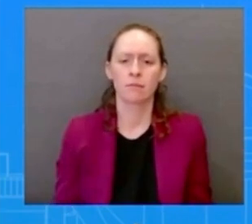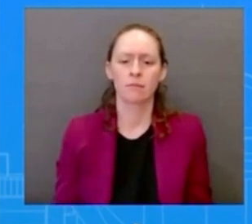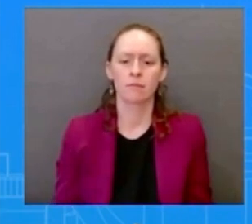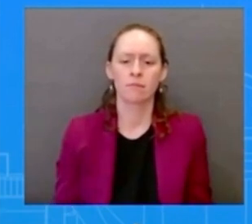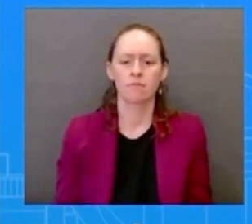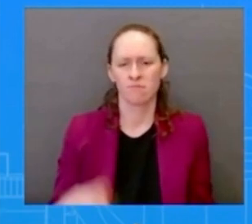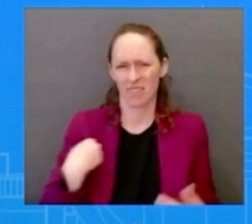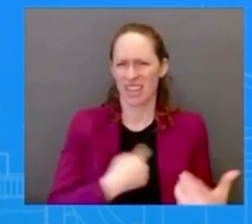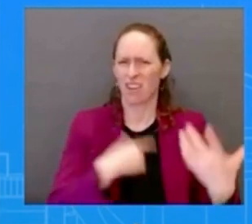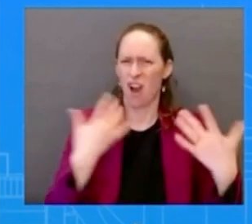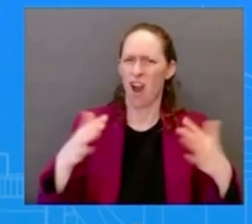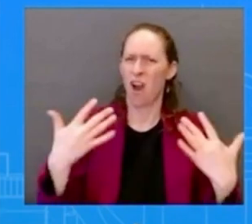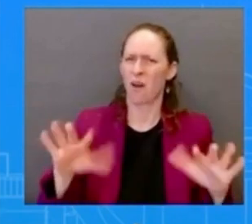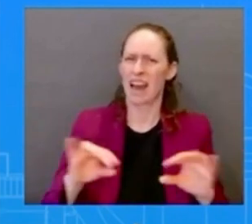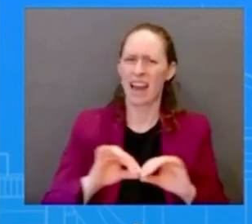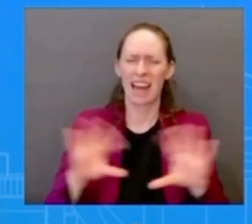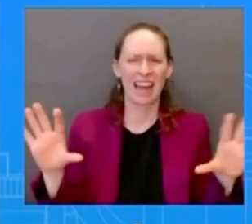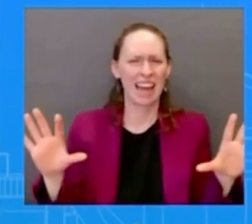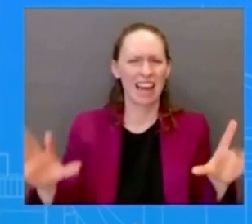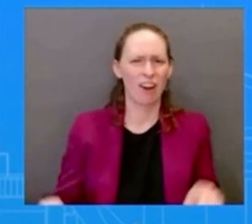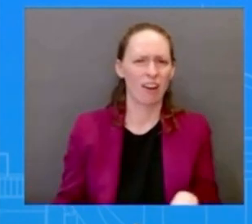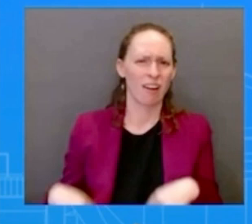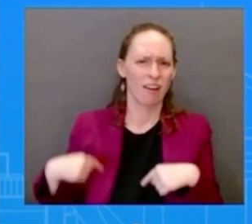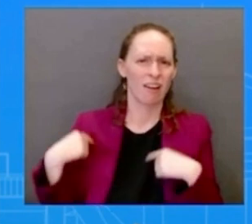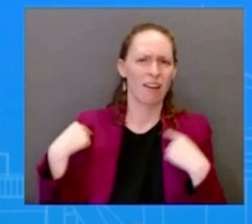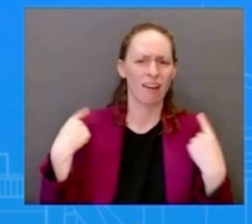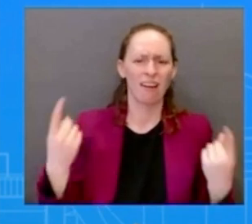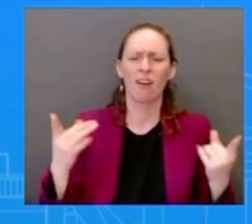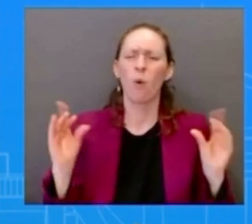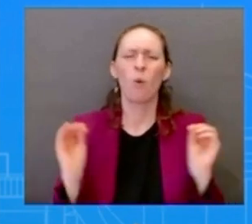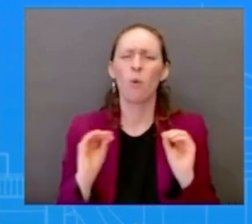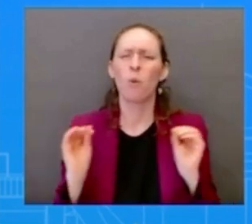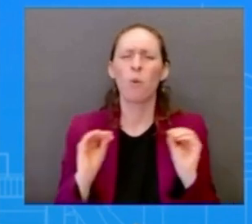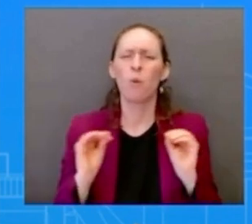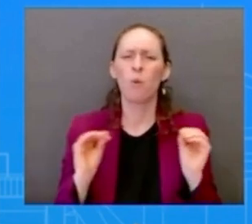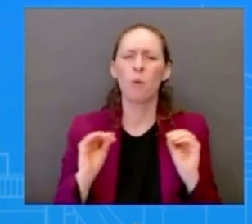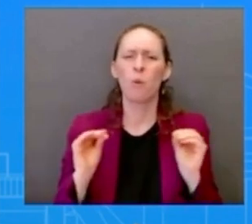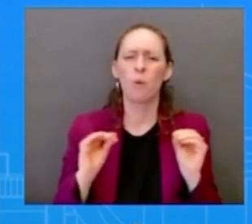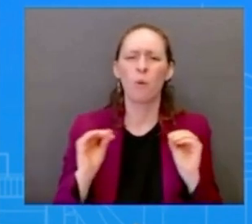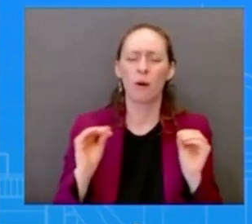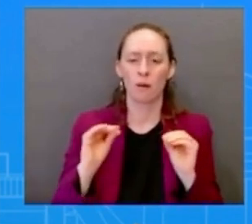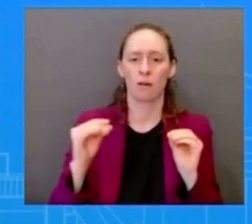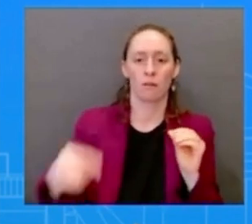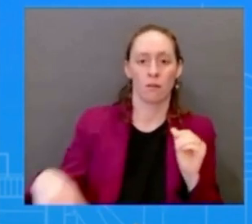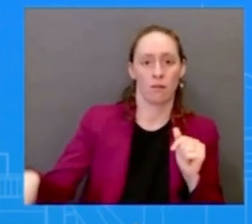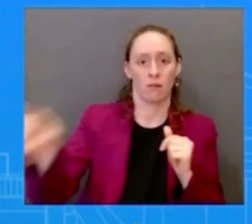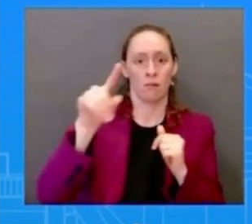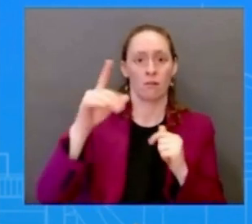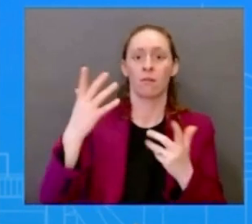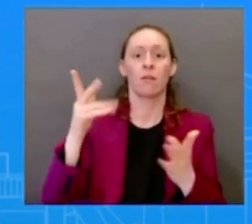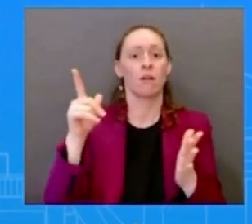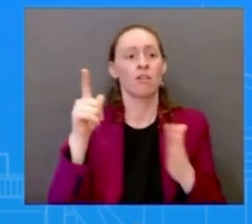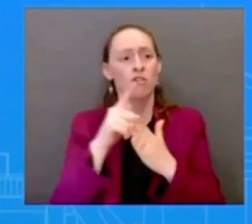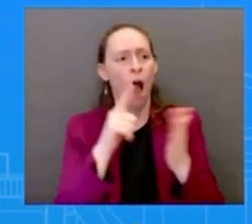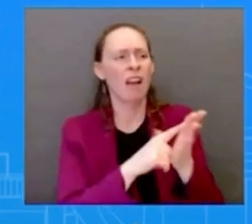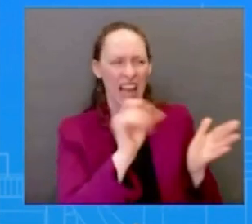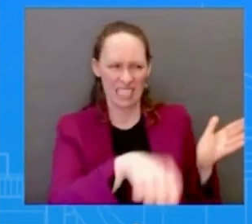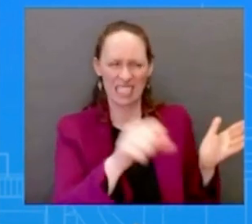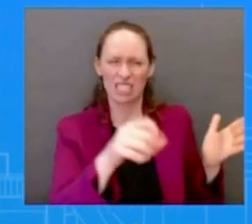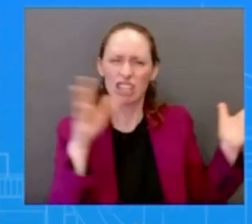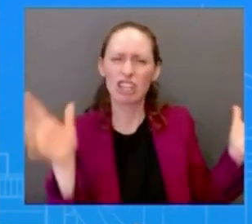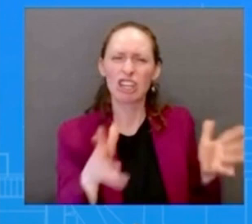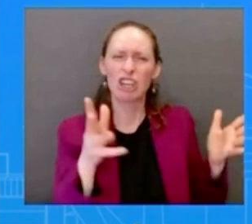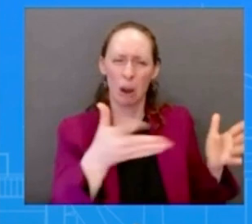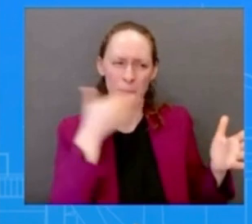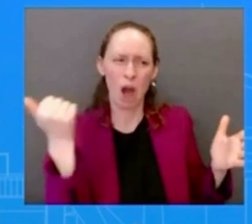is unprecedented we're talking about a pill that's been around for two decades it's been in more than uh 60 countries across across the globe uh that